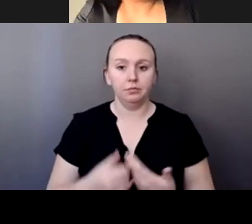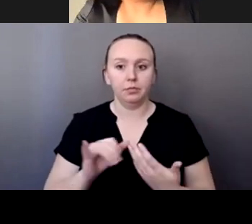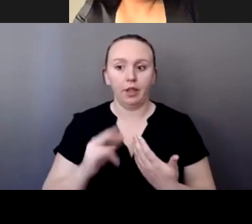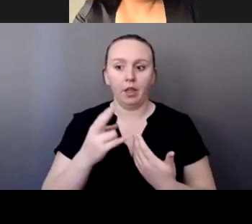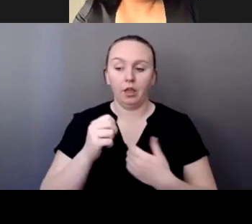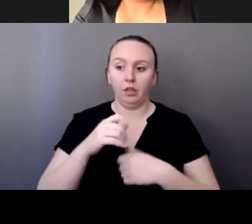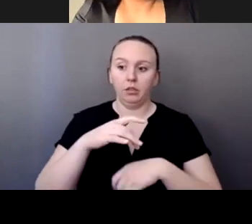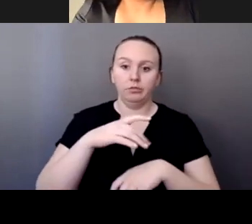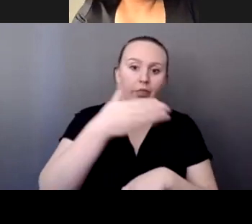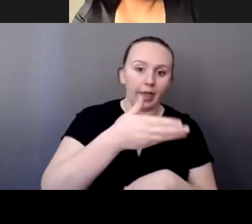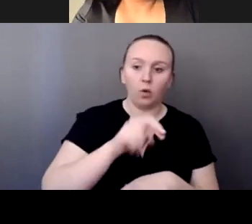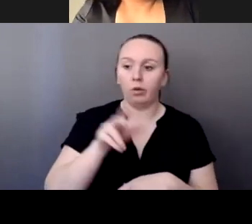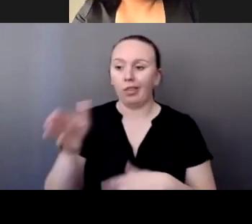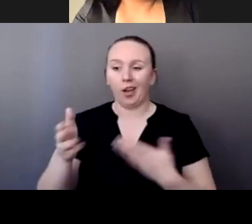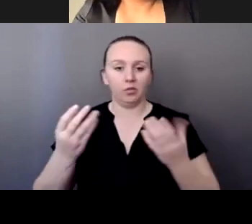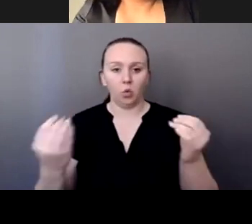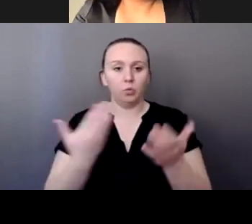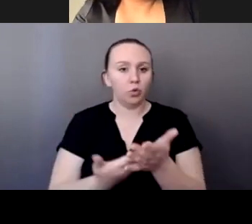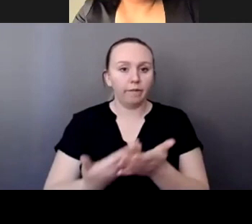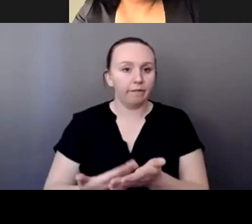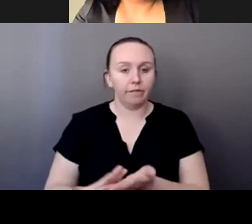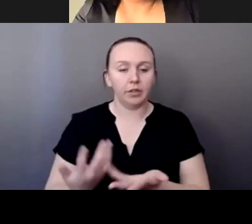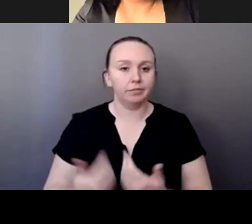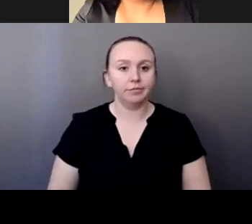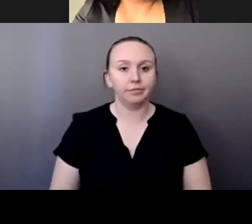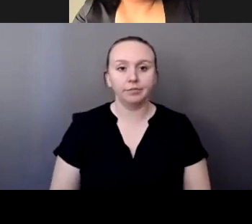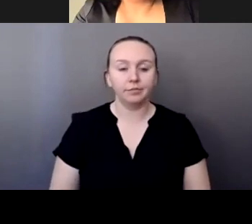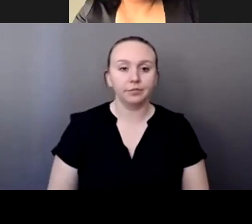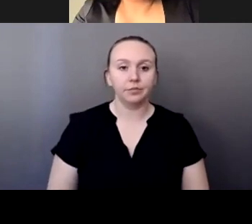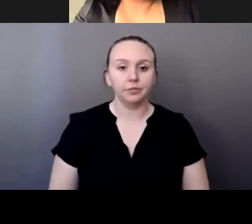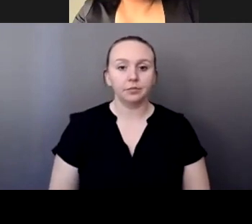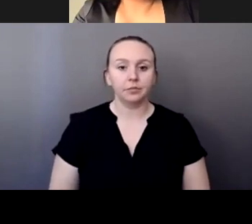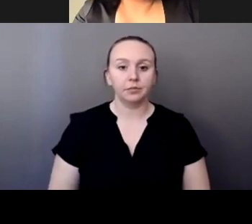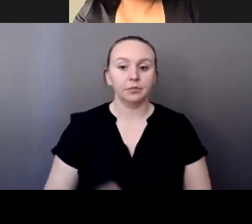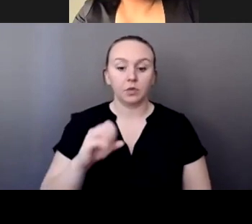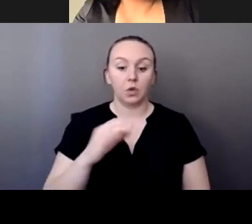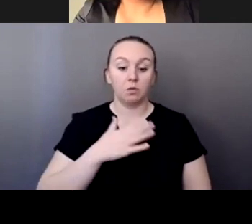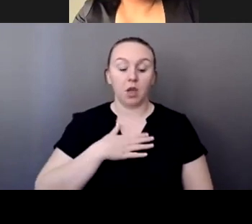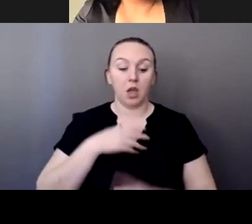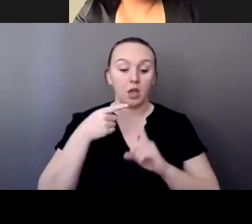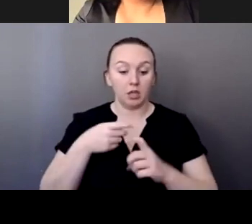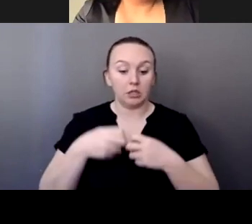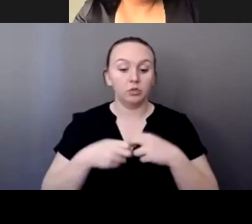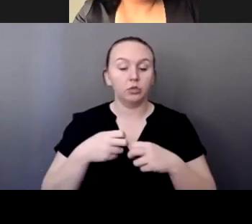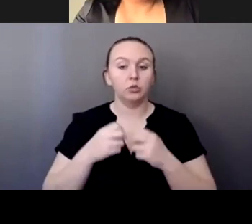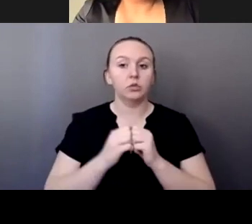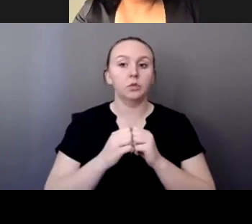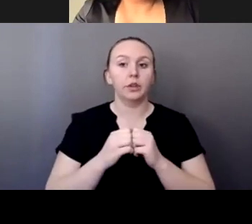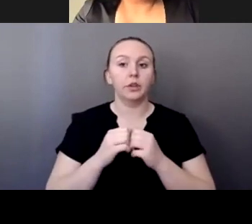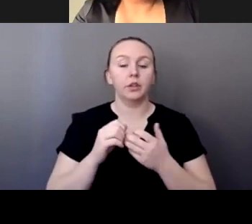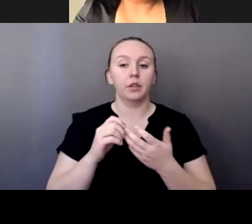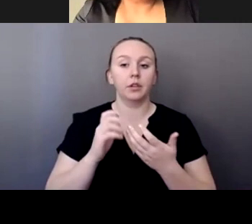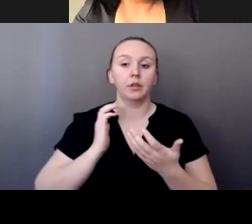and he was there. So, um, my issues were with the, our